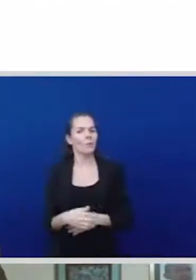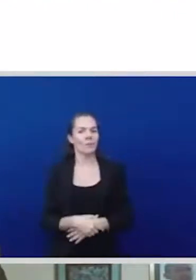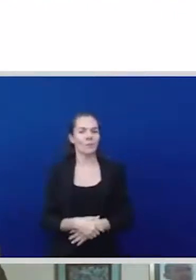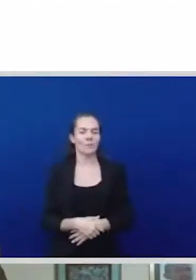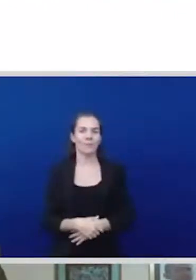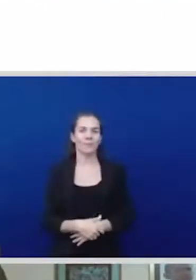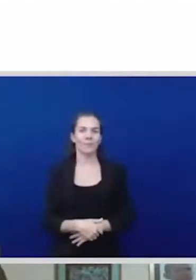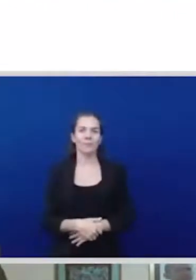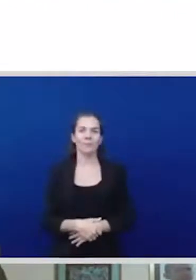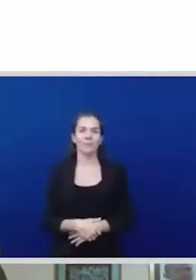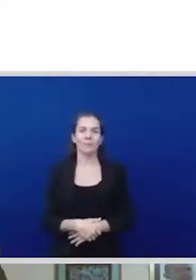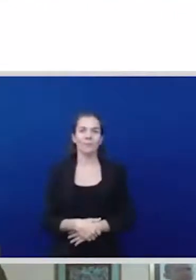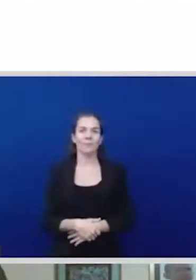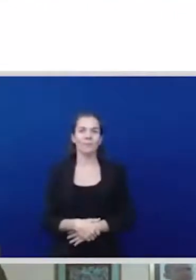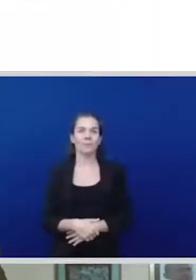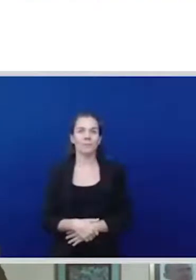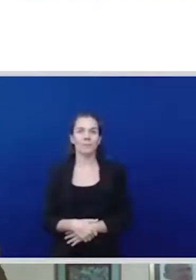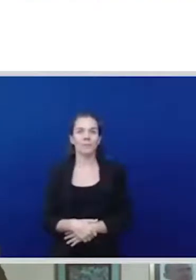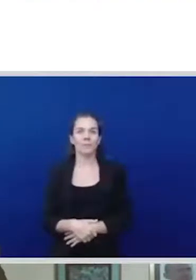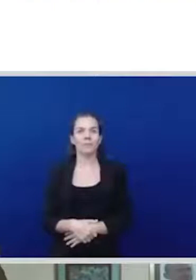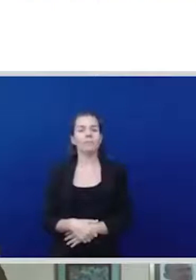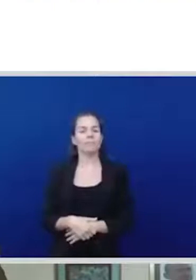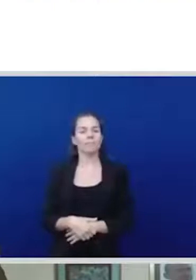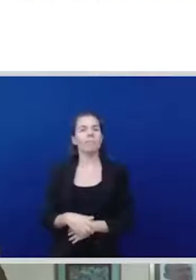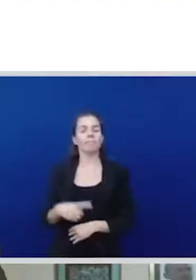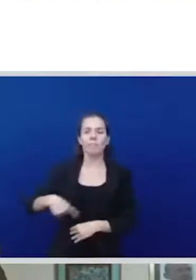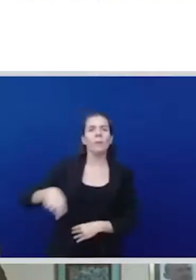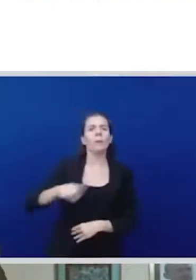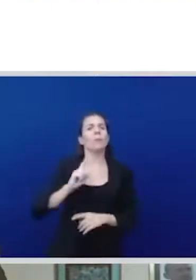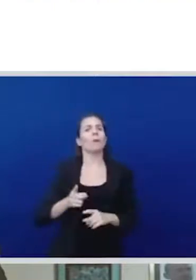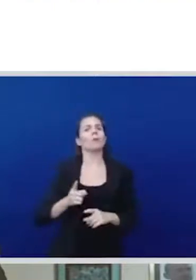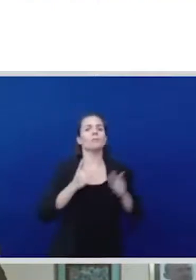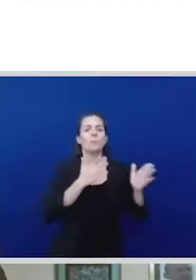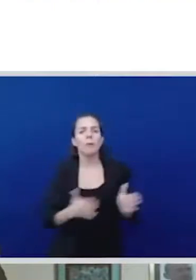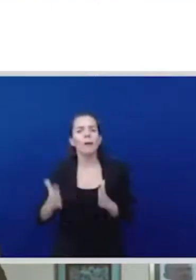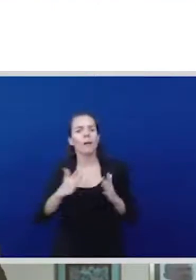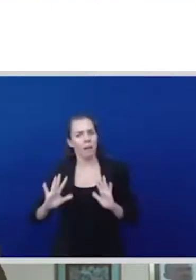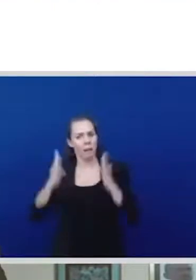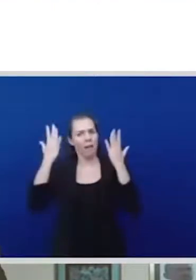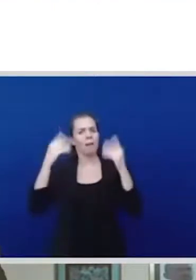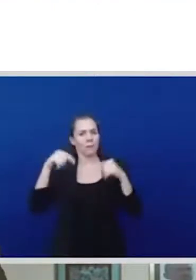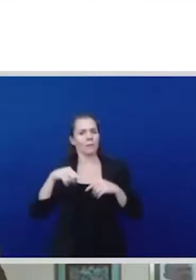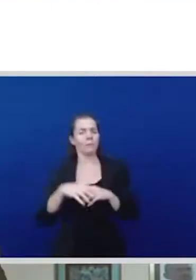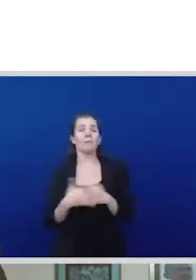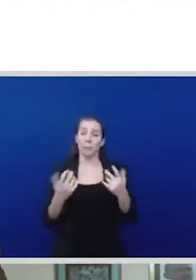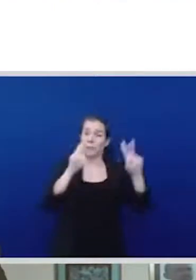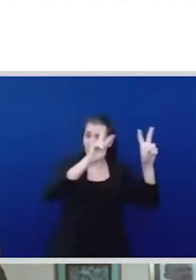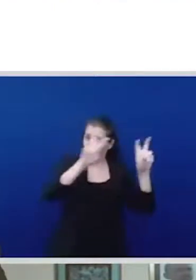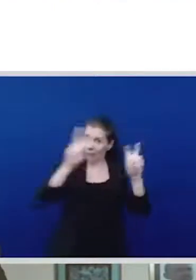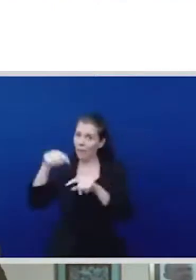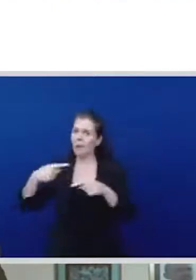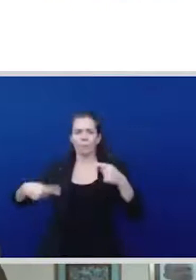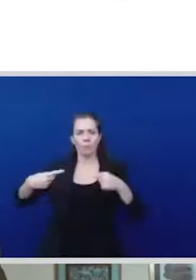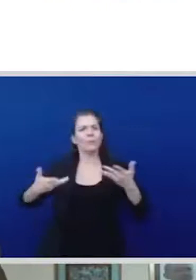that you become an expert on them it requires that you link up with groups who are working on it and it behooves us to really